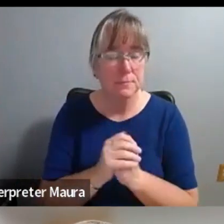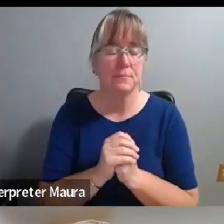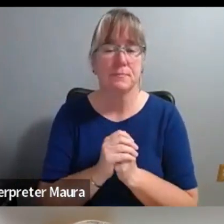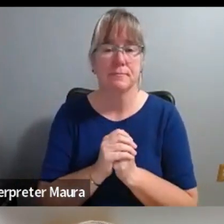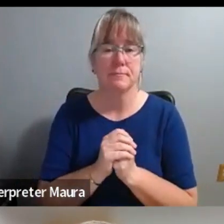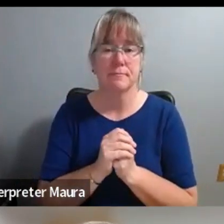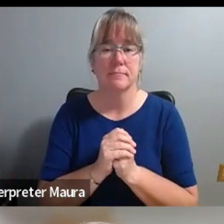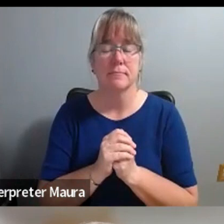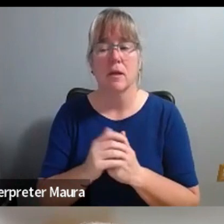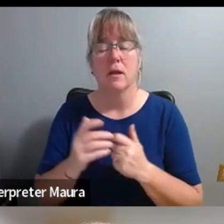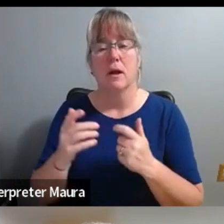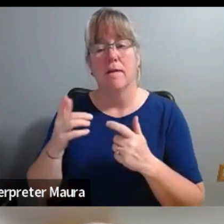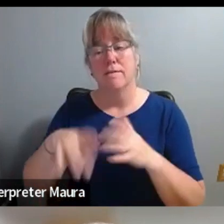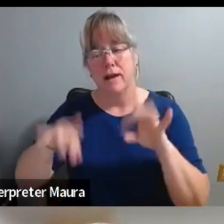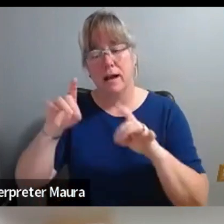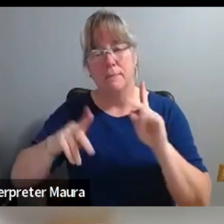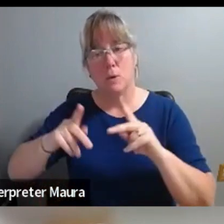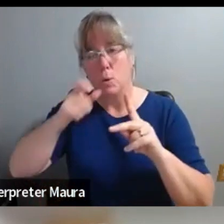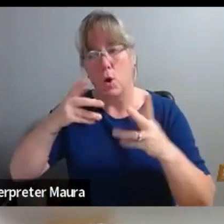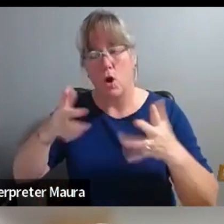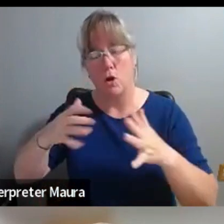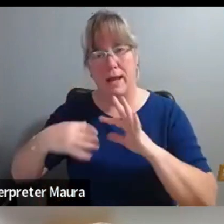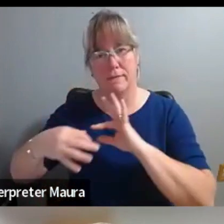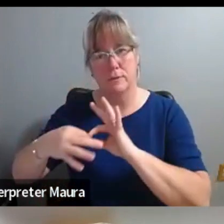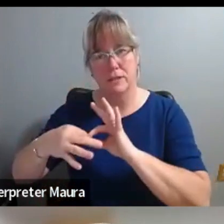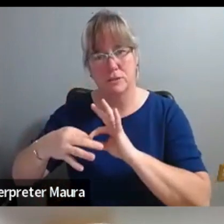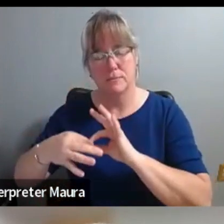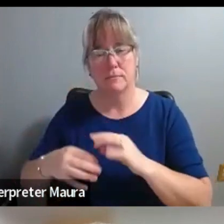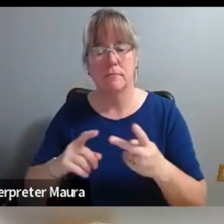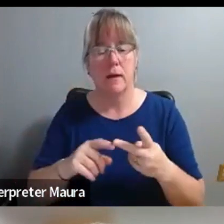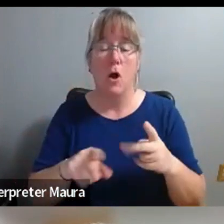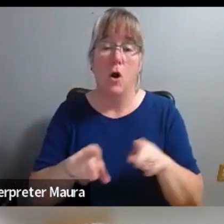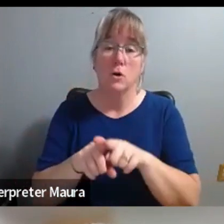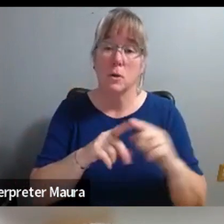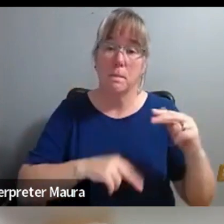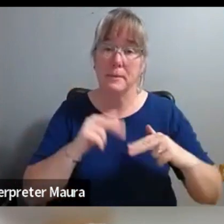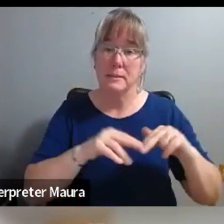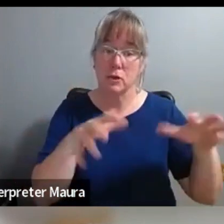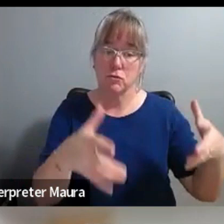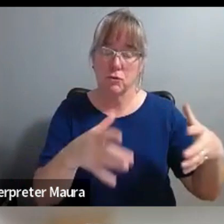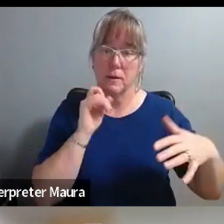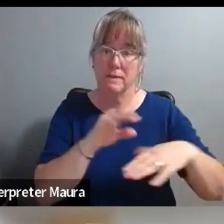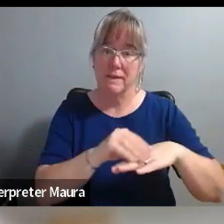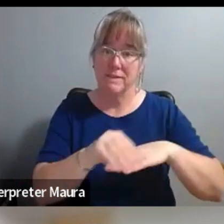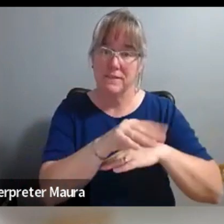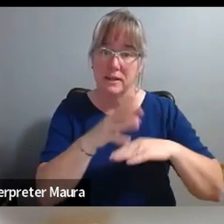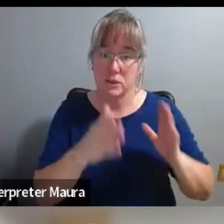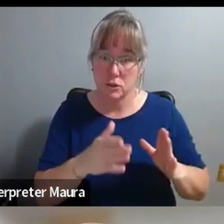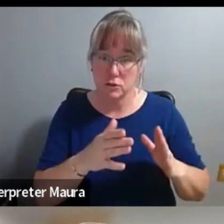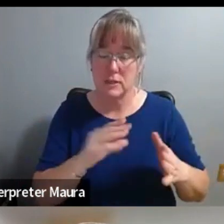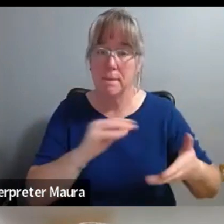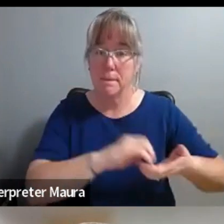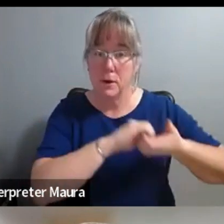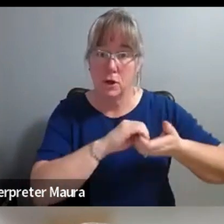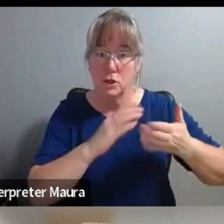people you had relationships with, but building a group of advisors and partners who also have